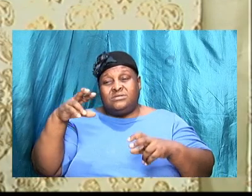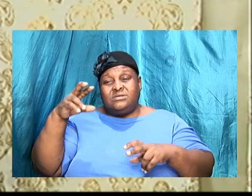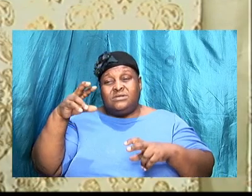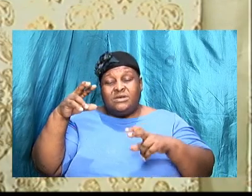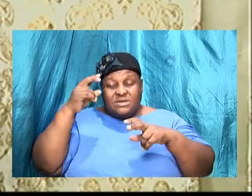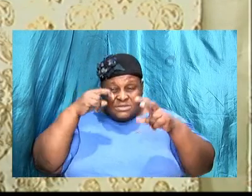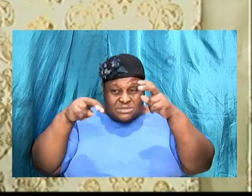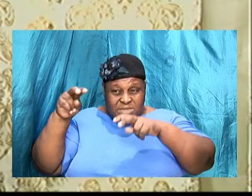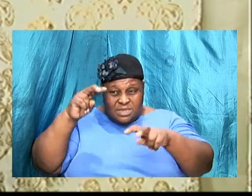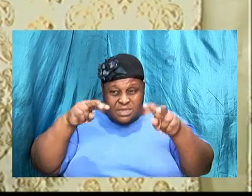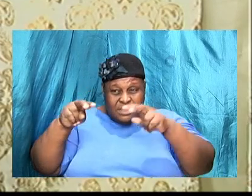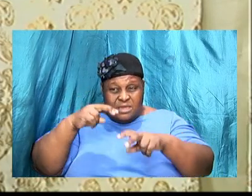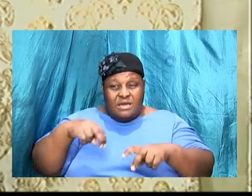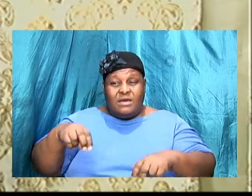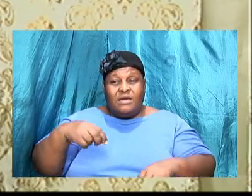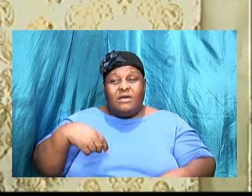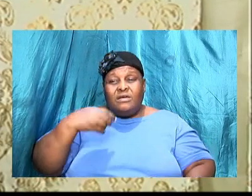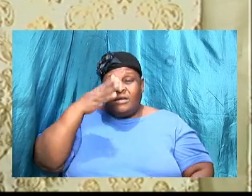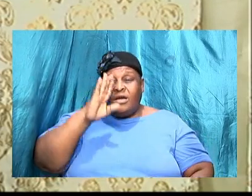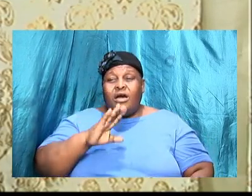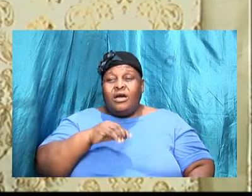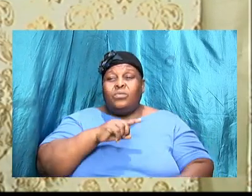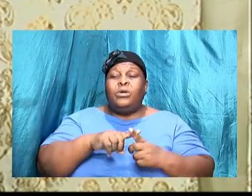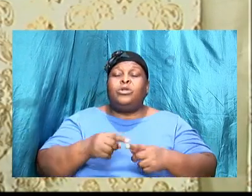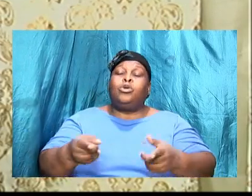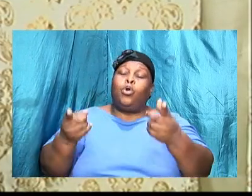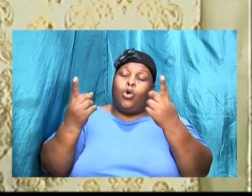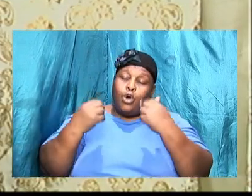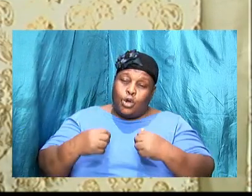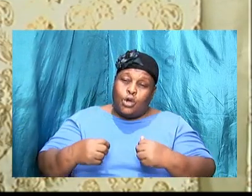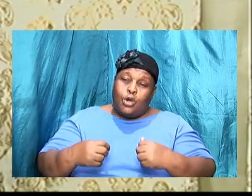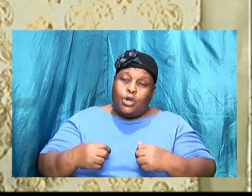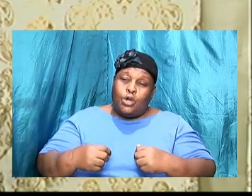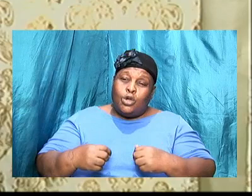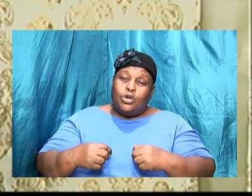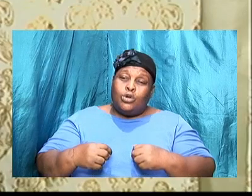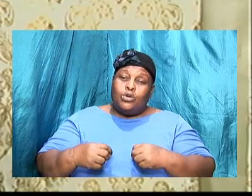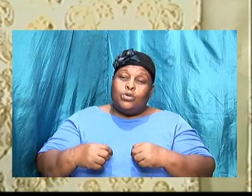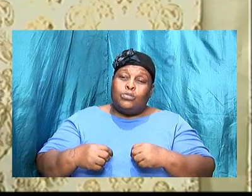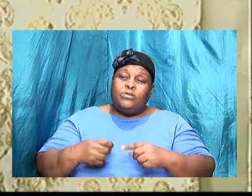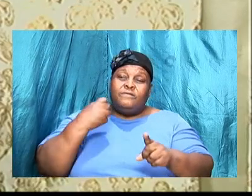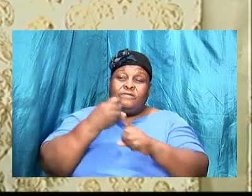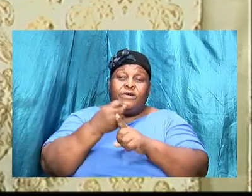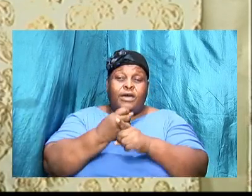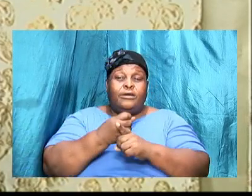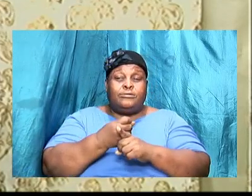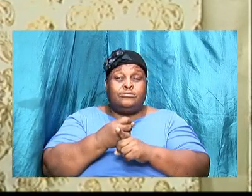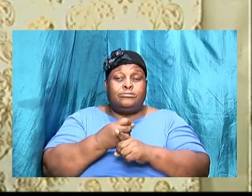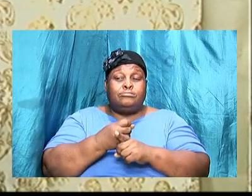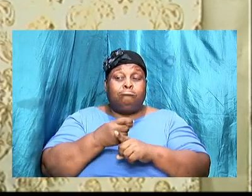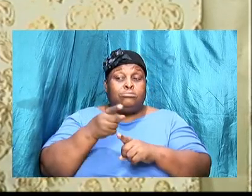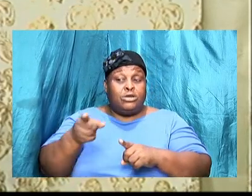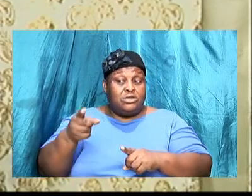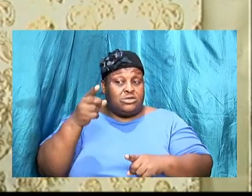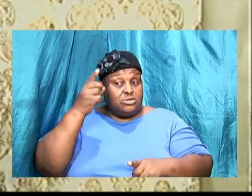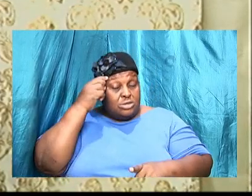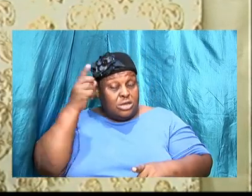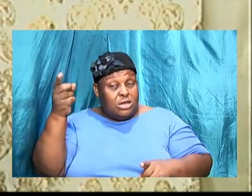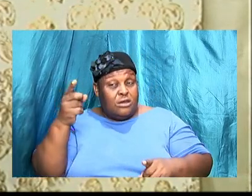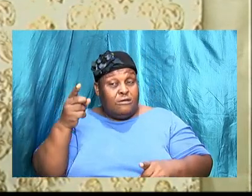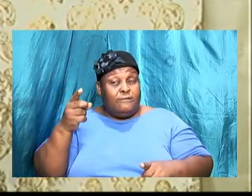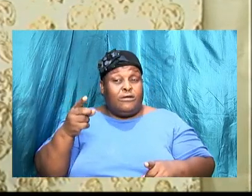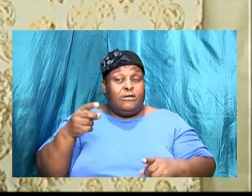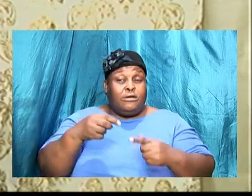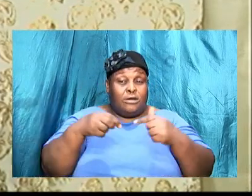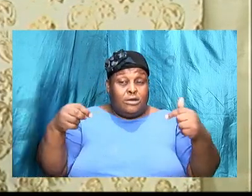facing his enemy one of the scriptures we mentioned was 1 Samuel 23